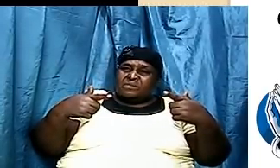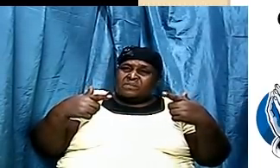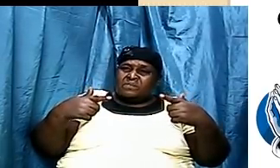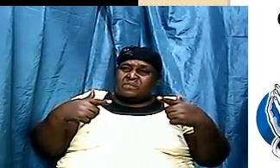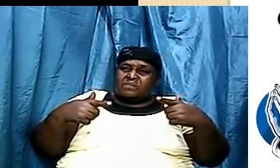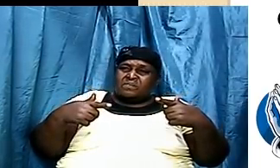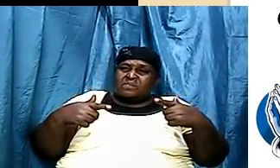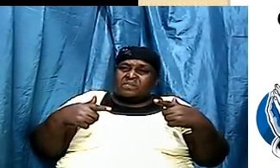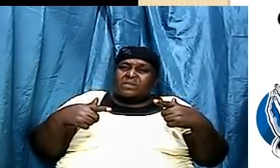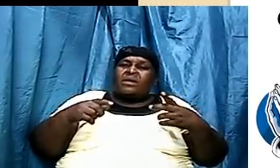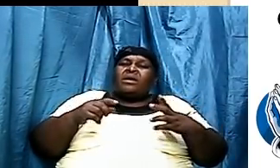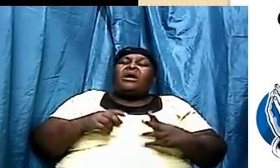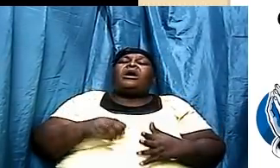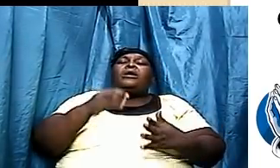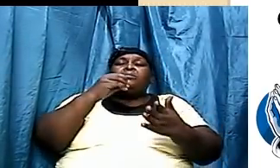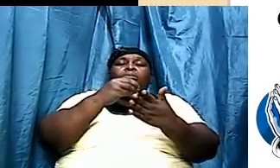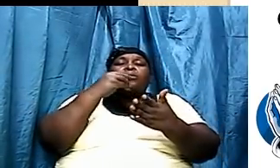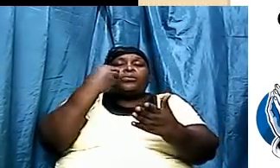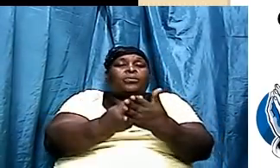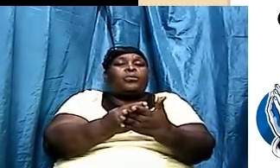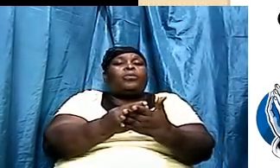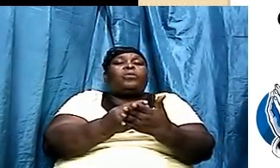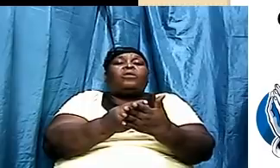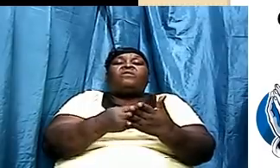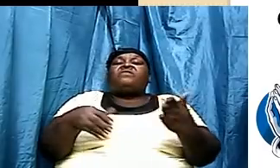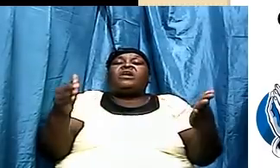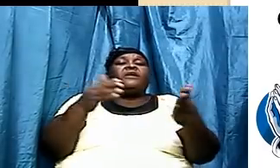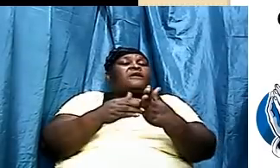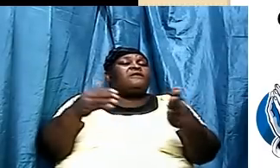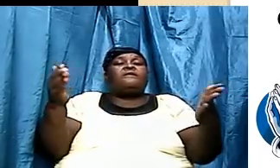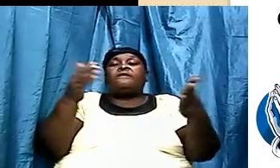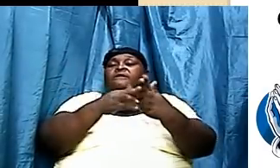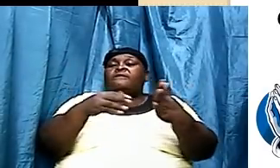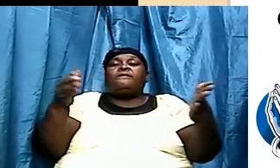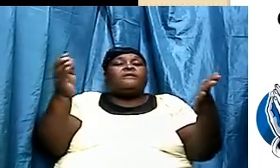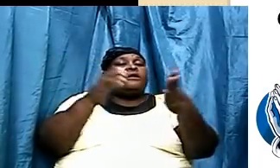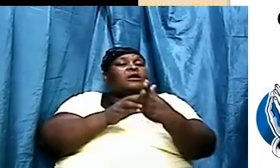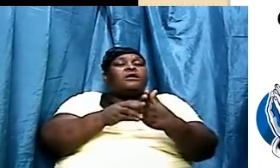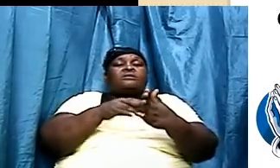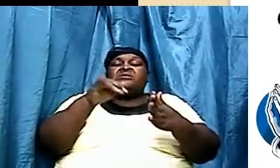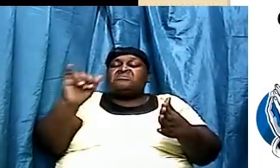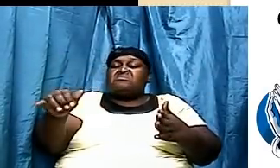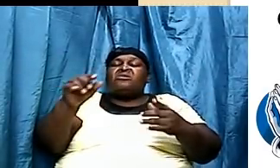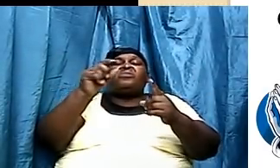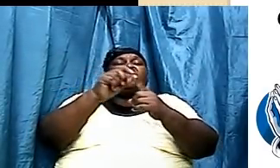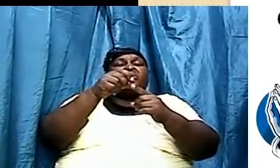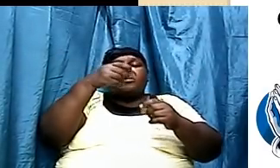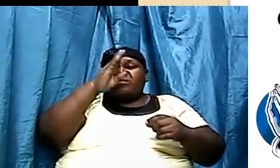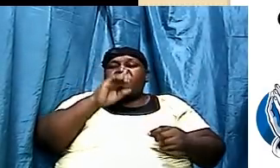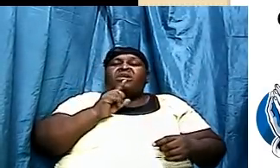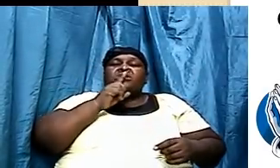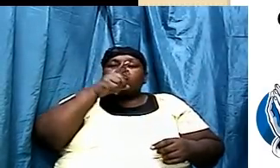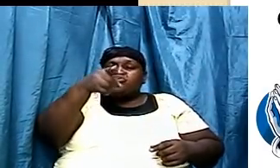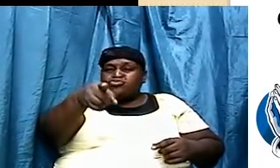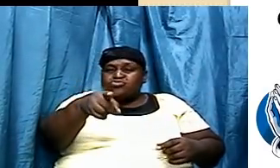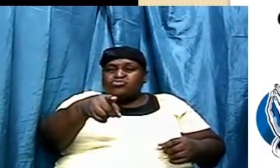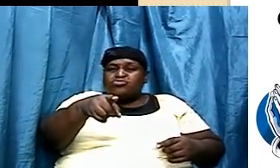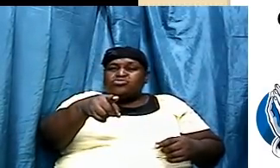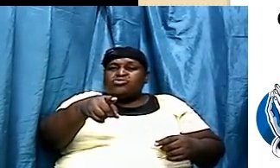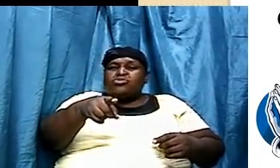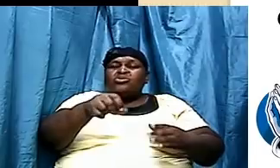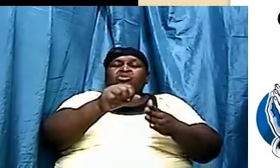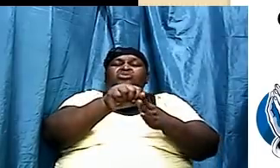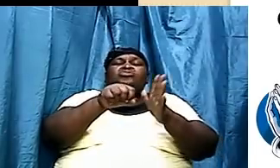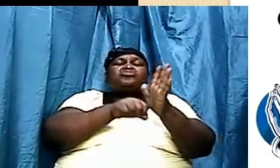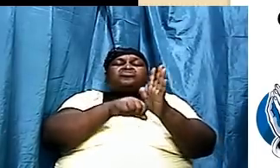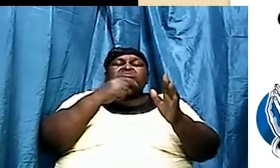And it proves over and over and over that the word of God is true. The scripture says, sanctify them through